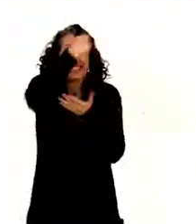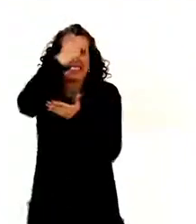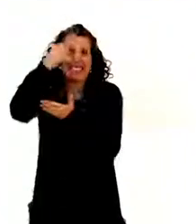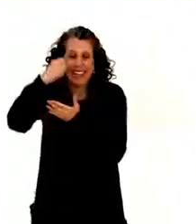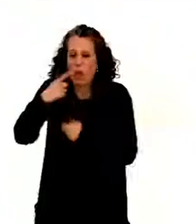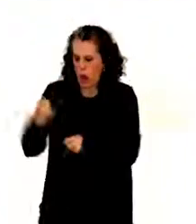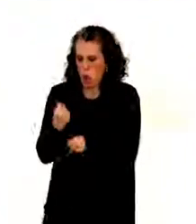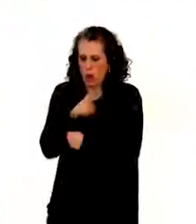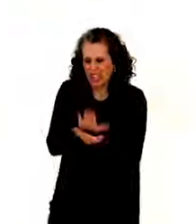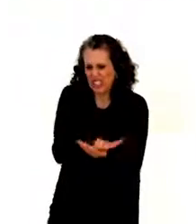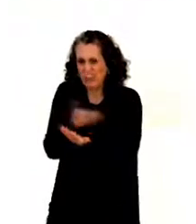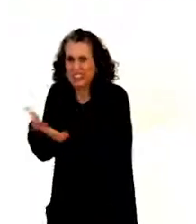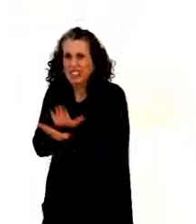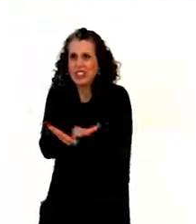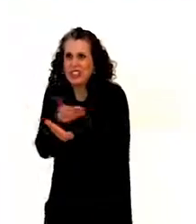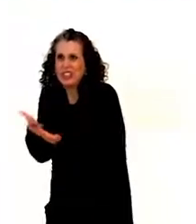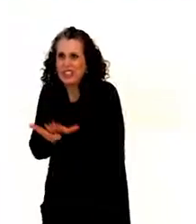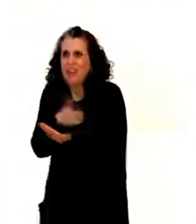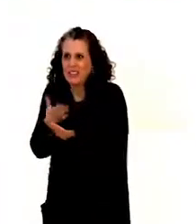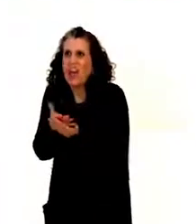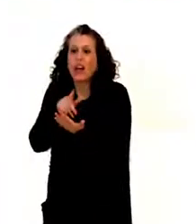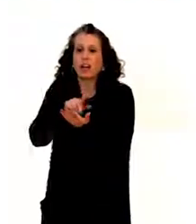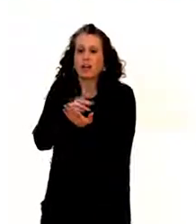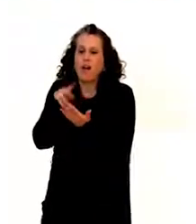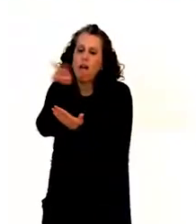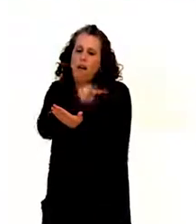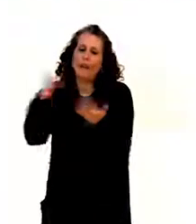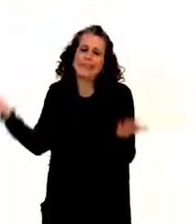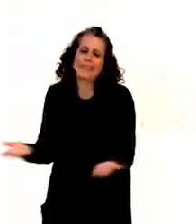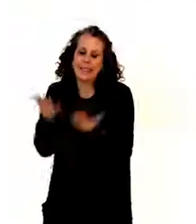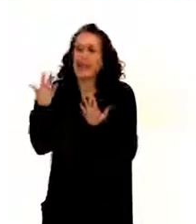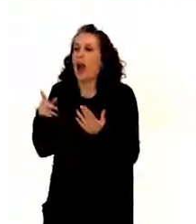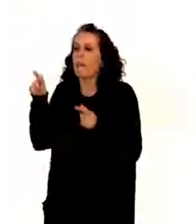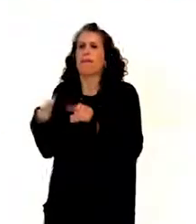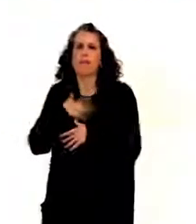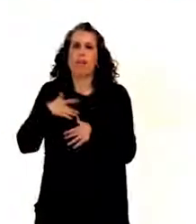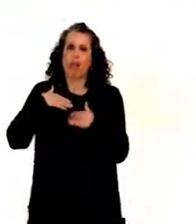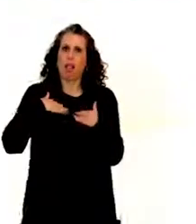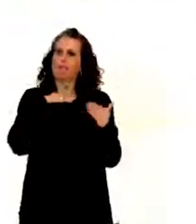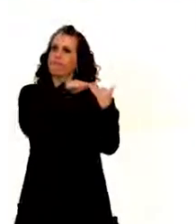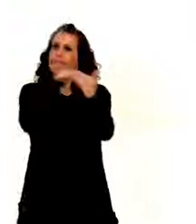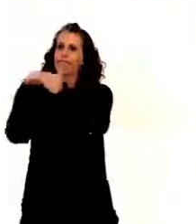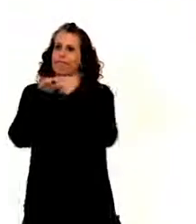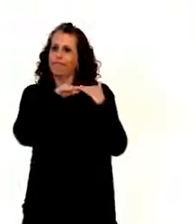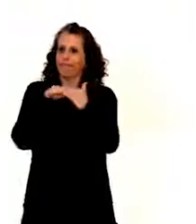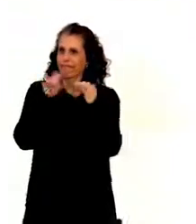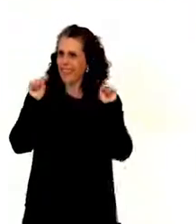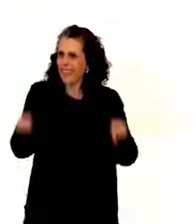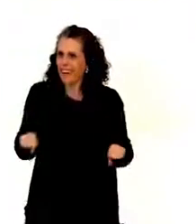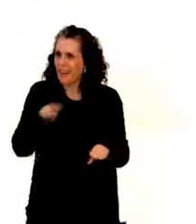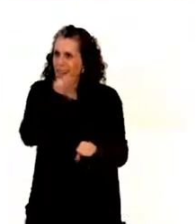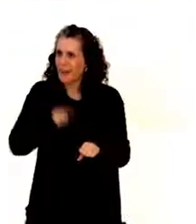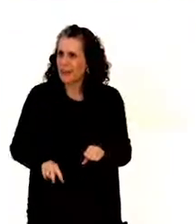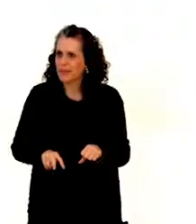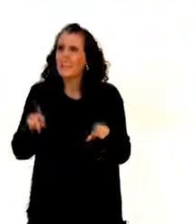fair and equal participation in the committee. And also, for example, when in closed sessions,